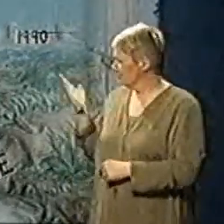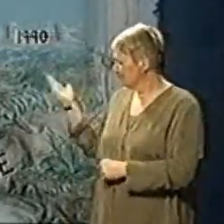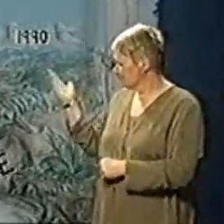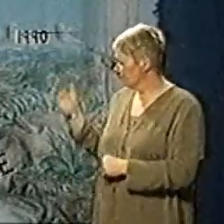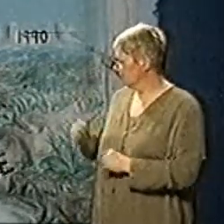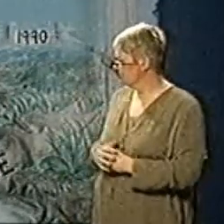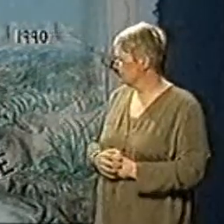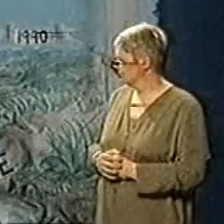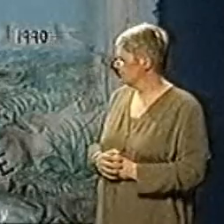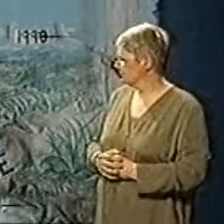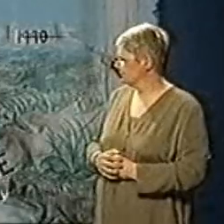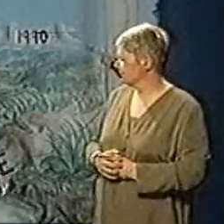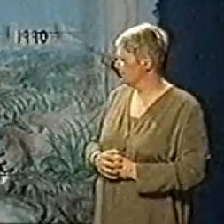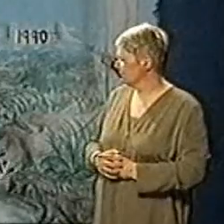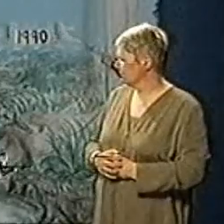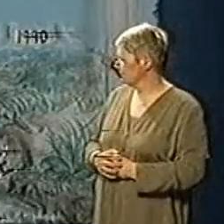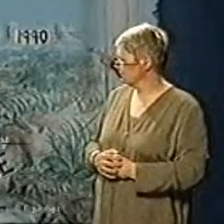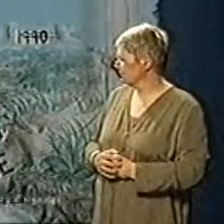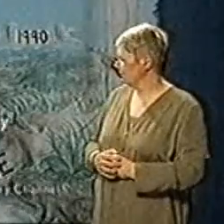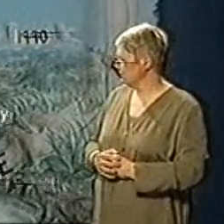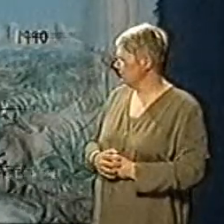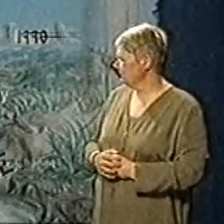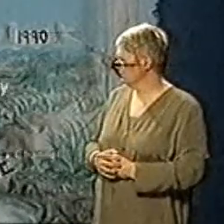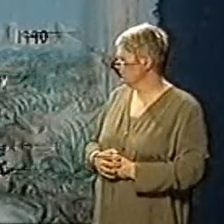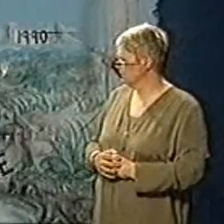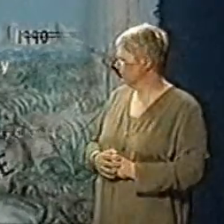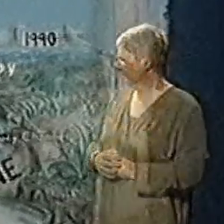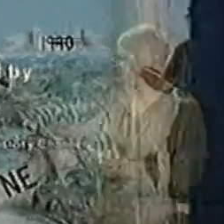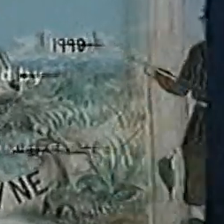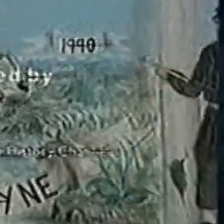08700 1060 60.